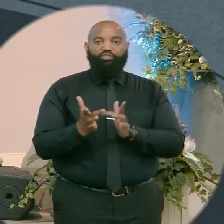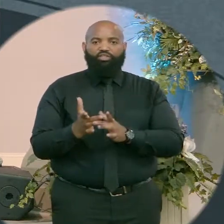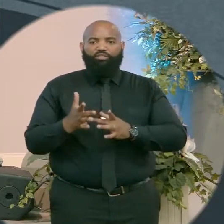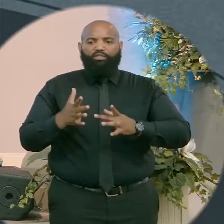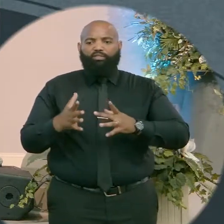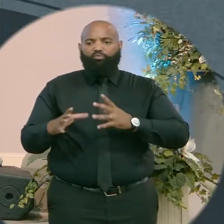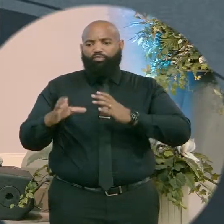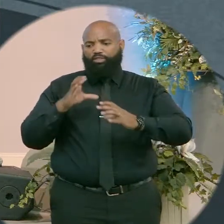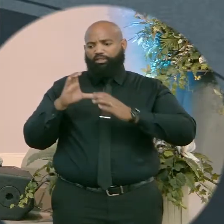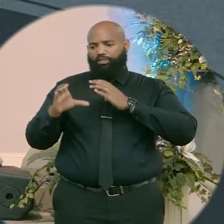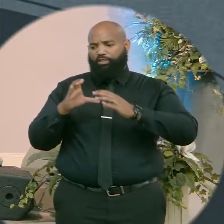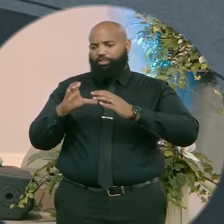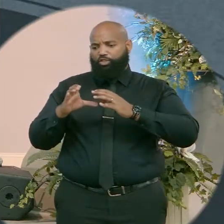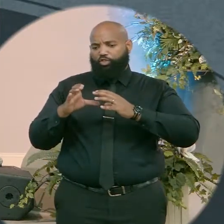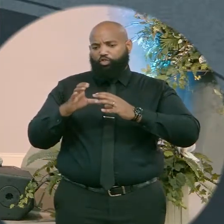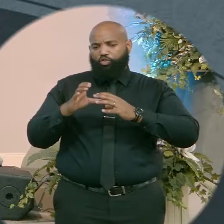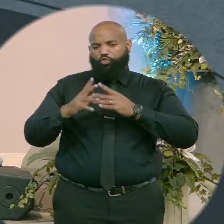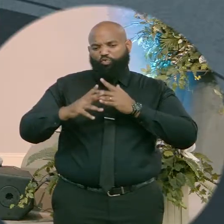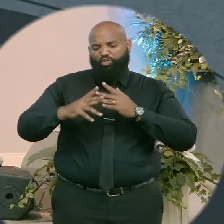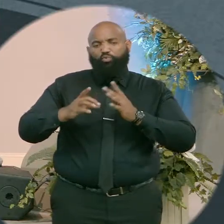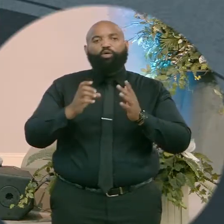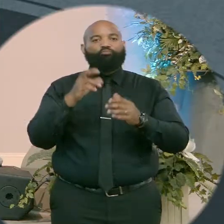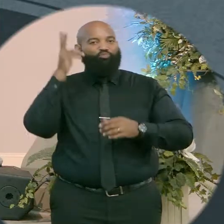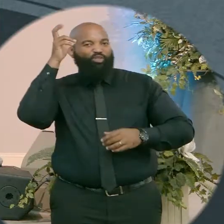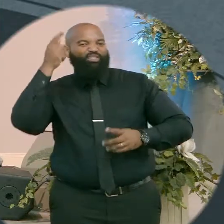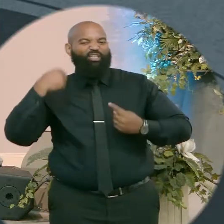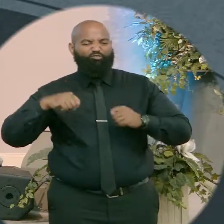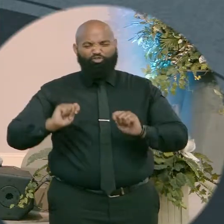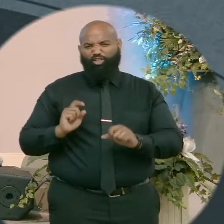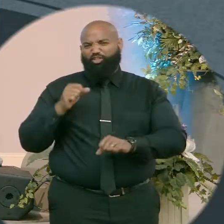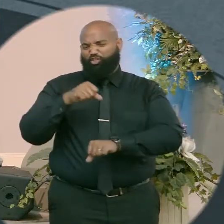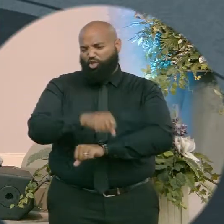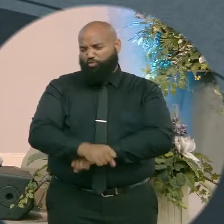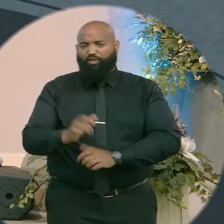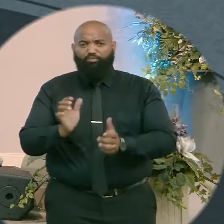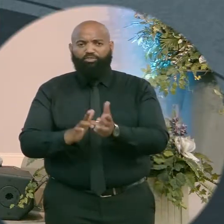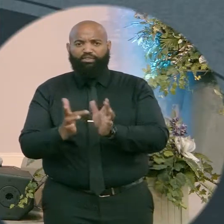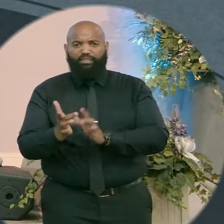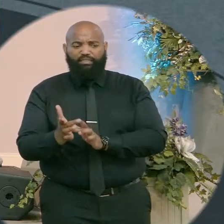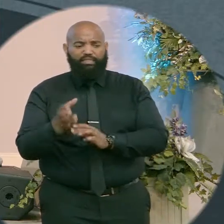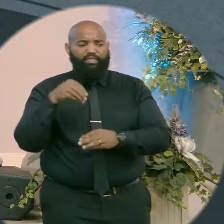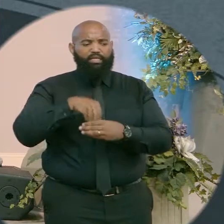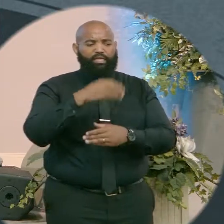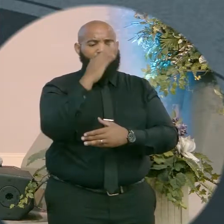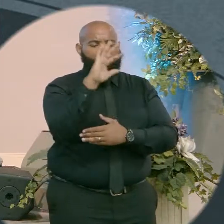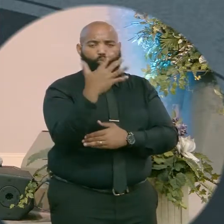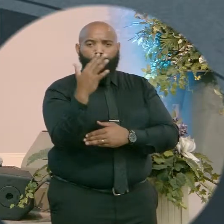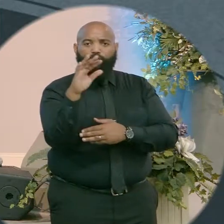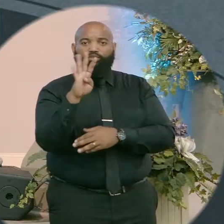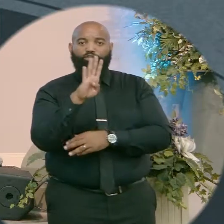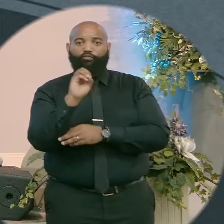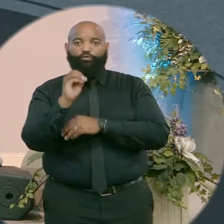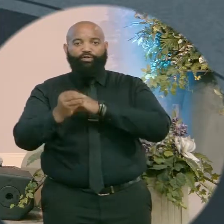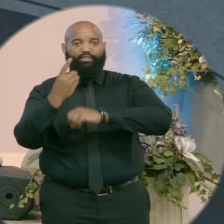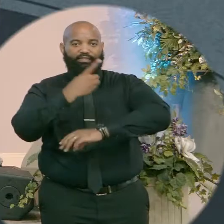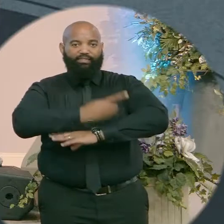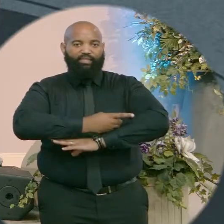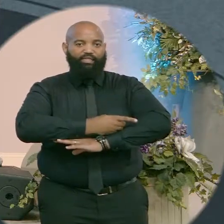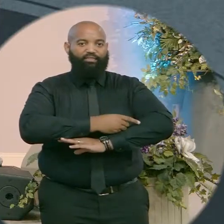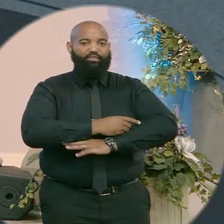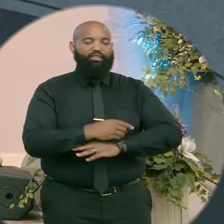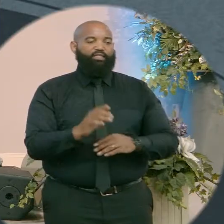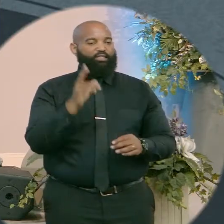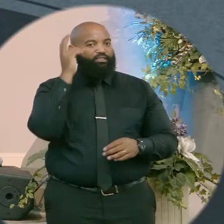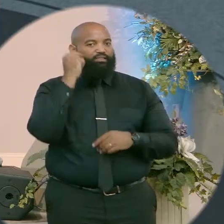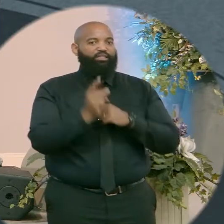battle looked like. He was in the wilderness. Verse 13 reads, he was in the wilderness 40 days being tempted by Satan. And he was with the wild